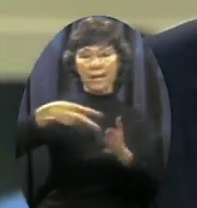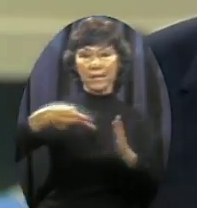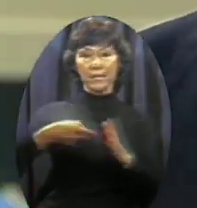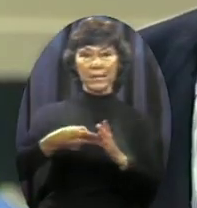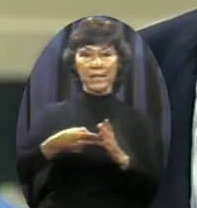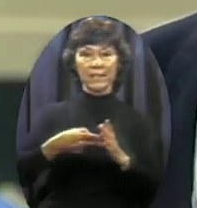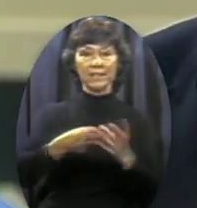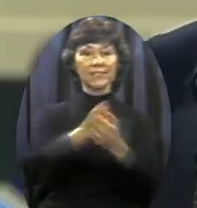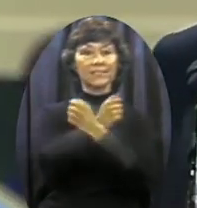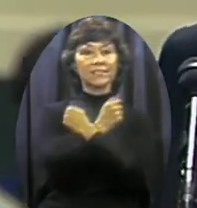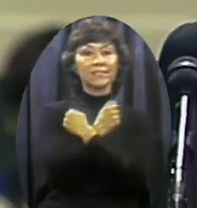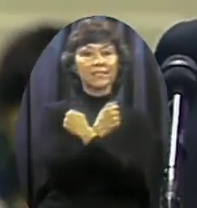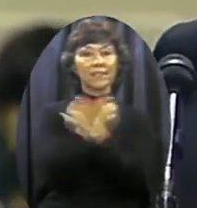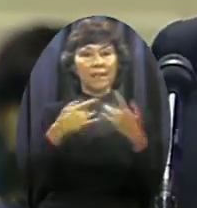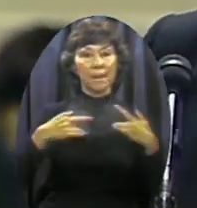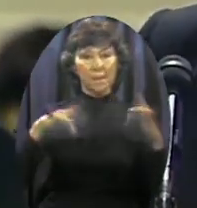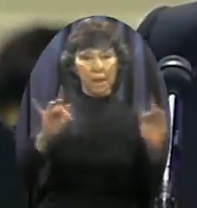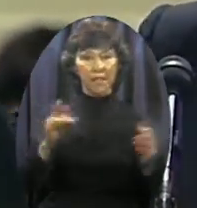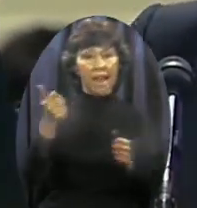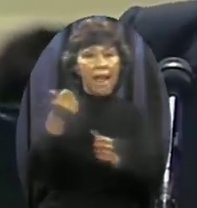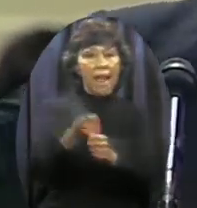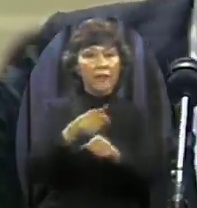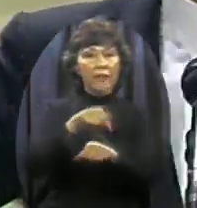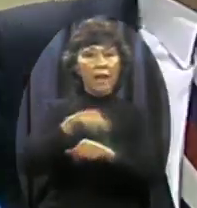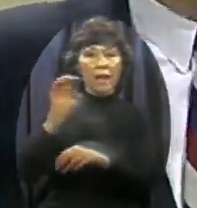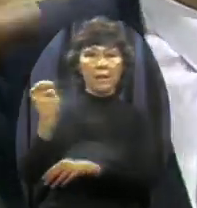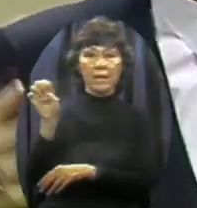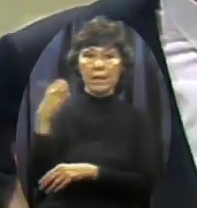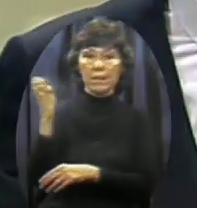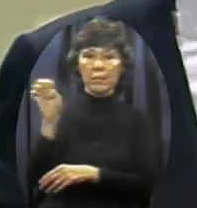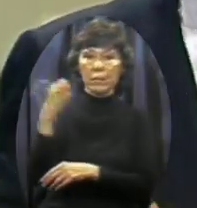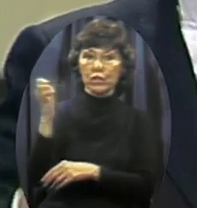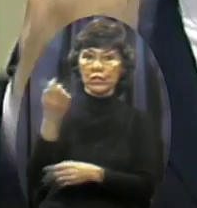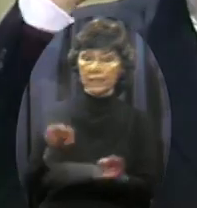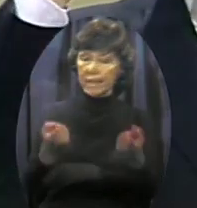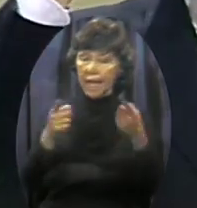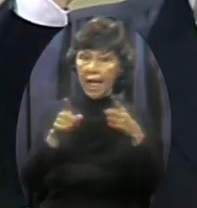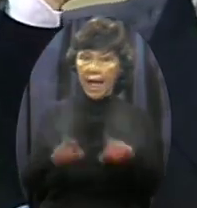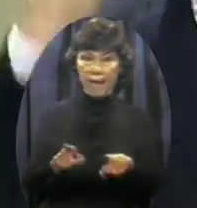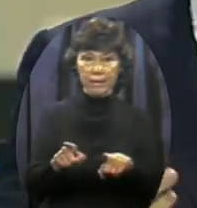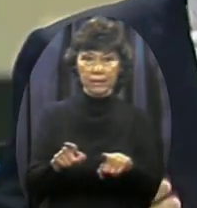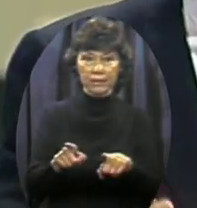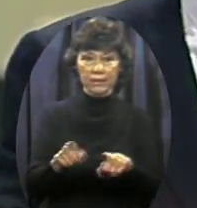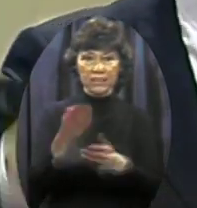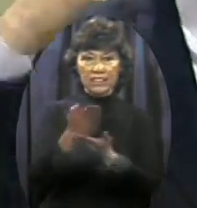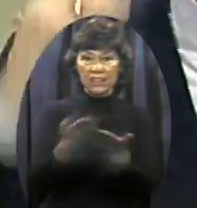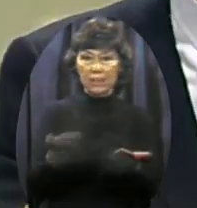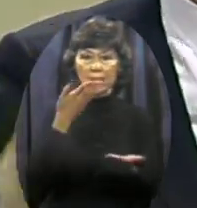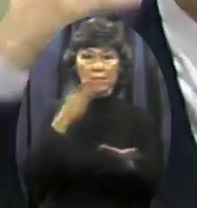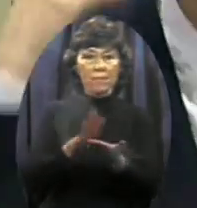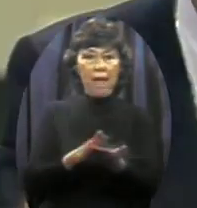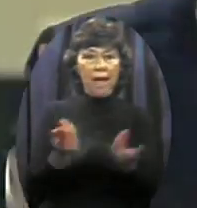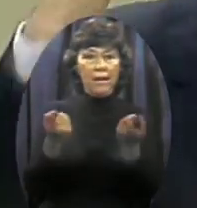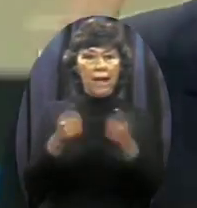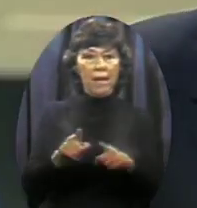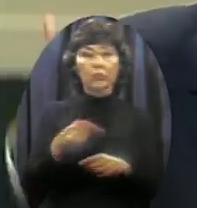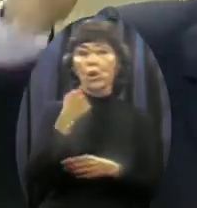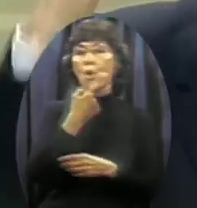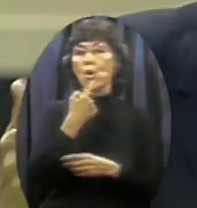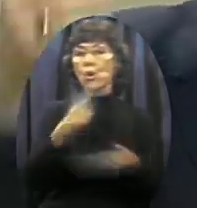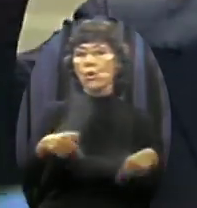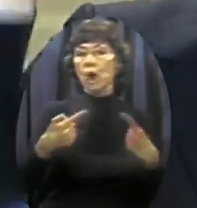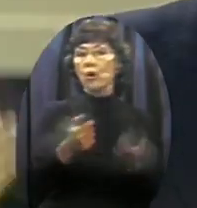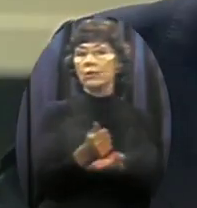an emergency a crisis A catastrophe occurs on this planet Who is there first with the most With food with